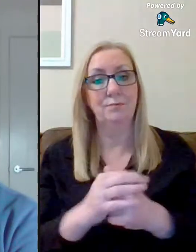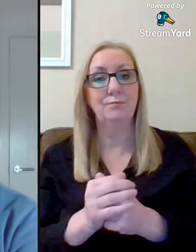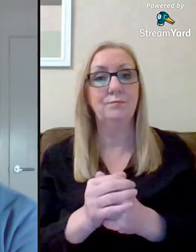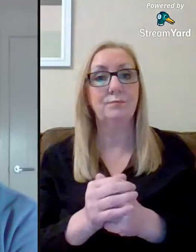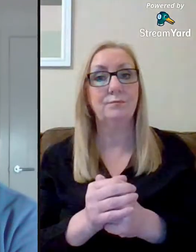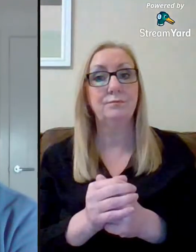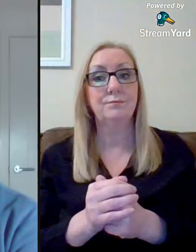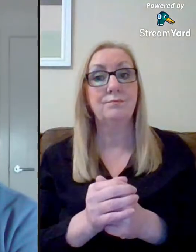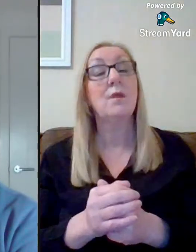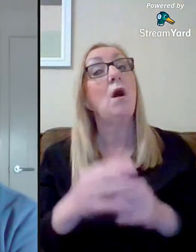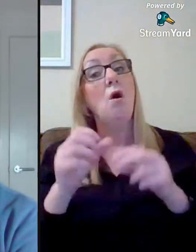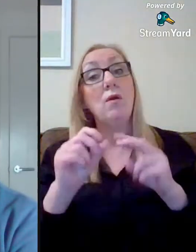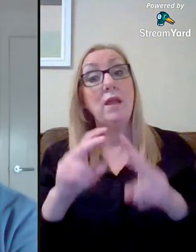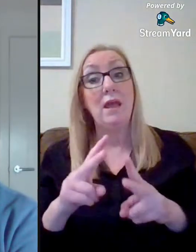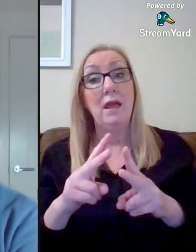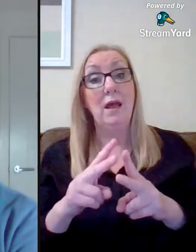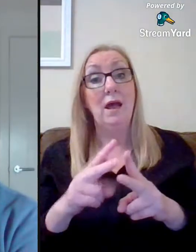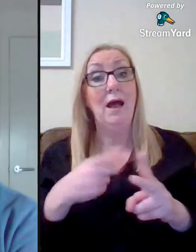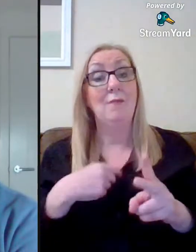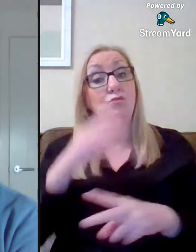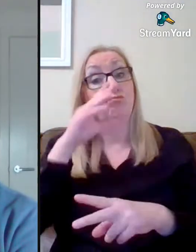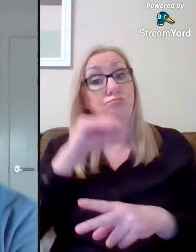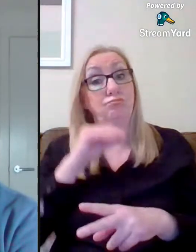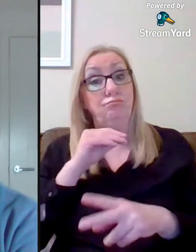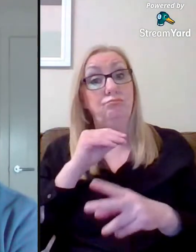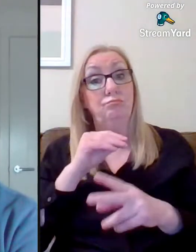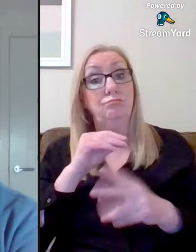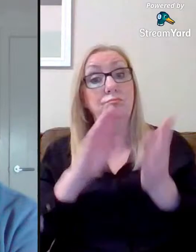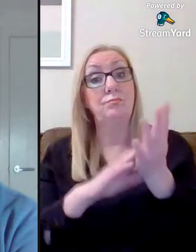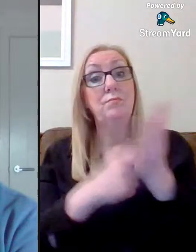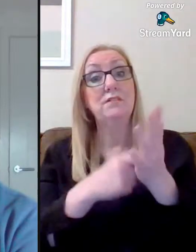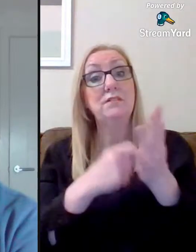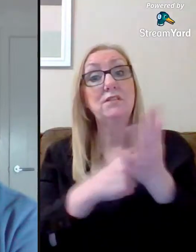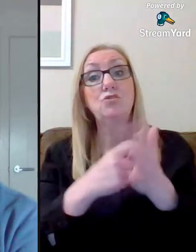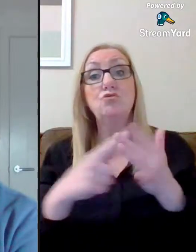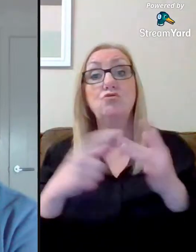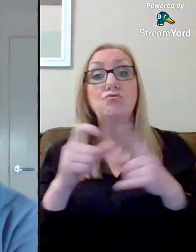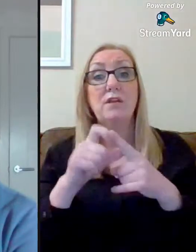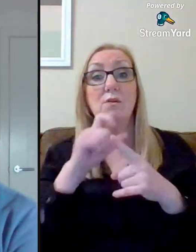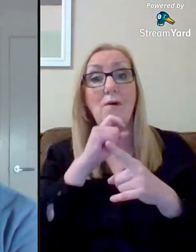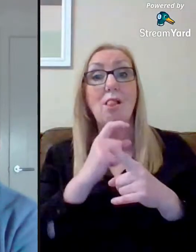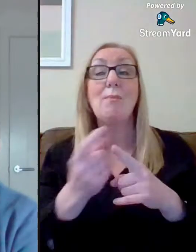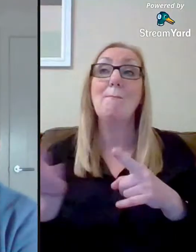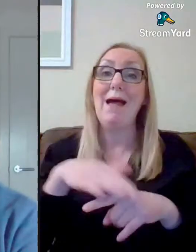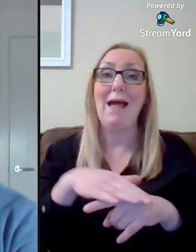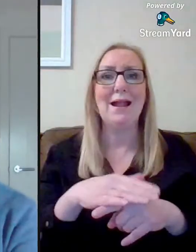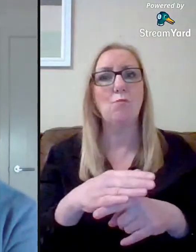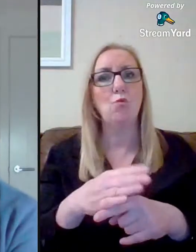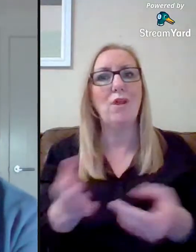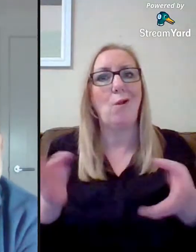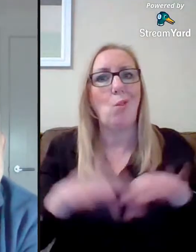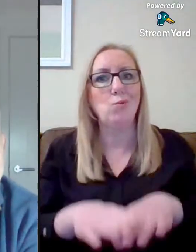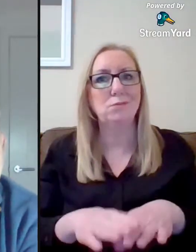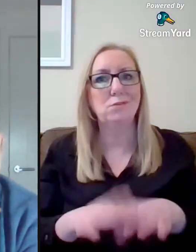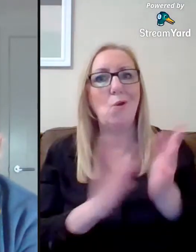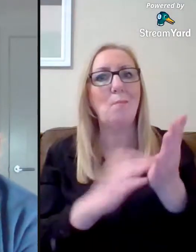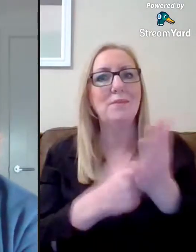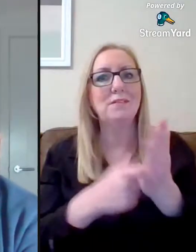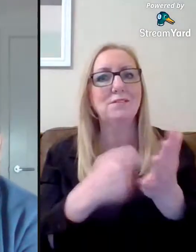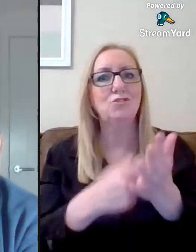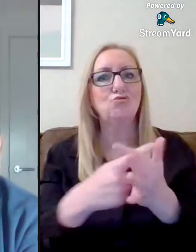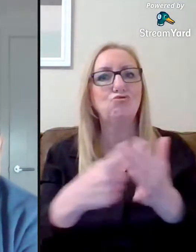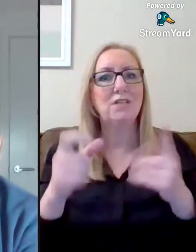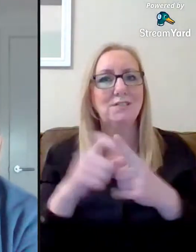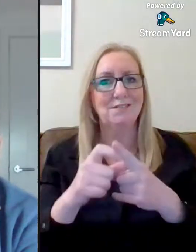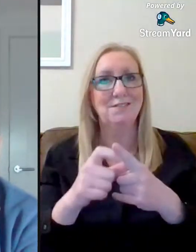Okay, folks. So I'm going to just shut off Mr. Reid just for a wee second. He's going to be back in a wee second to go through the options. He's disappointed. He's raring to